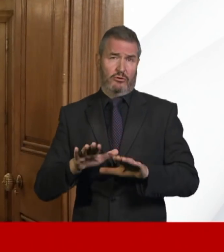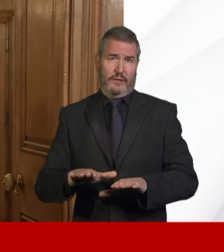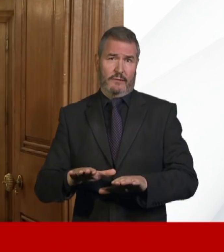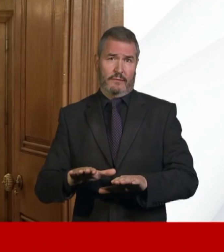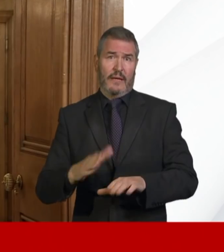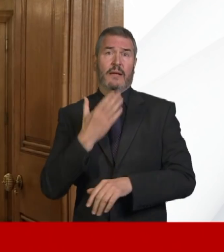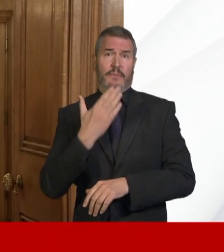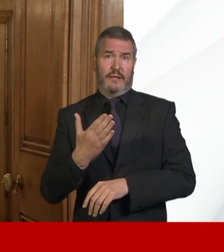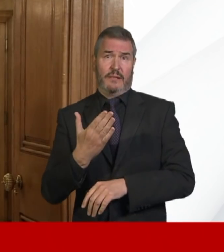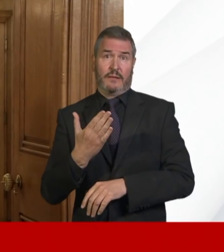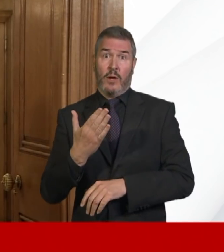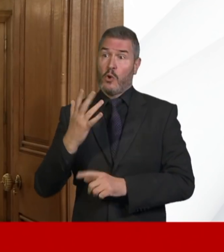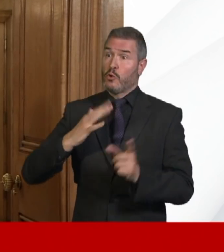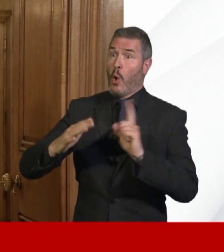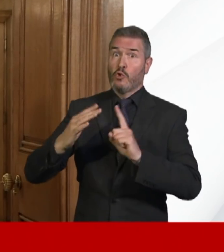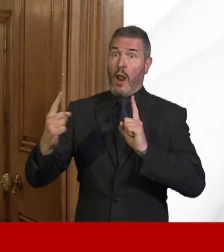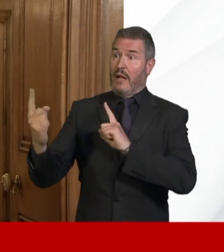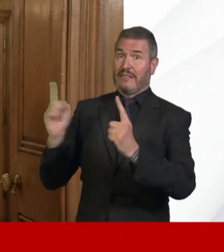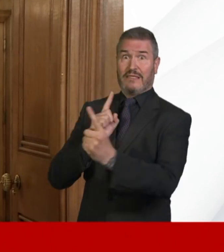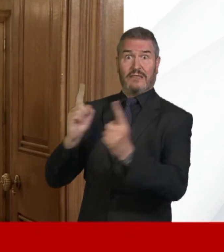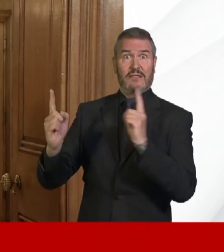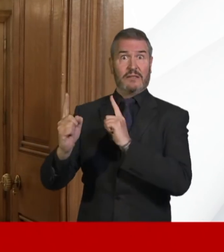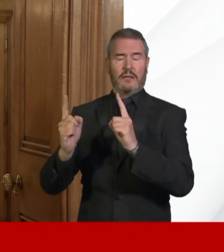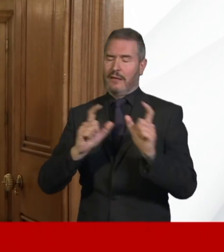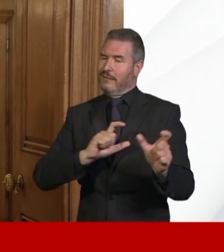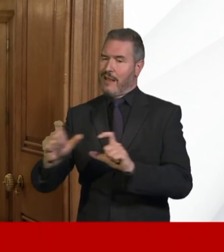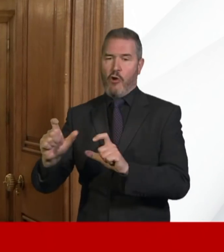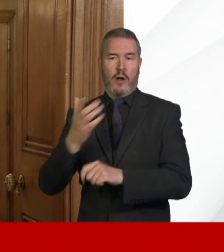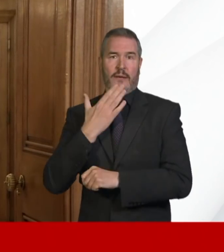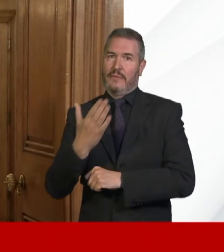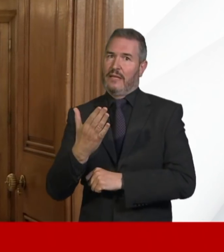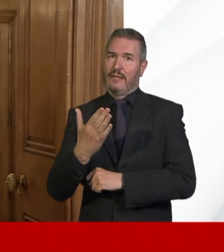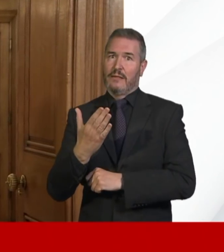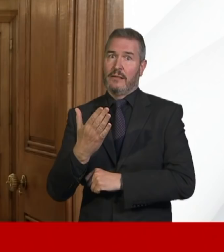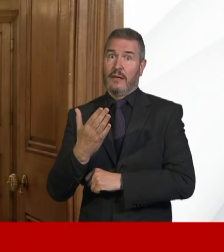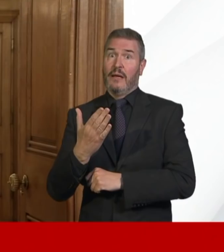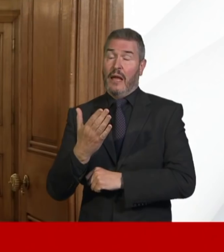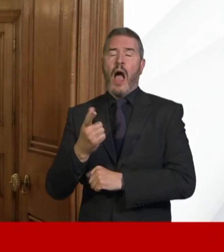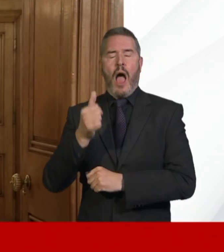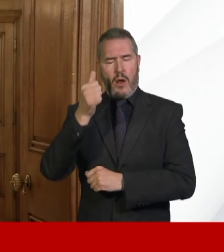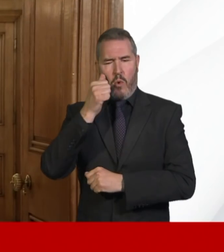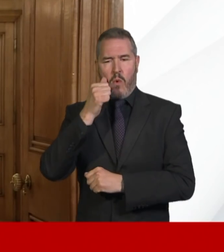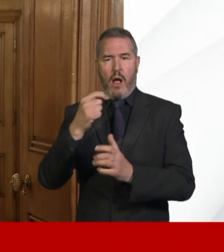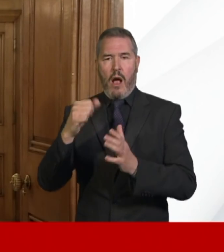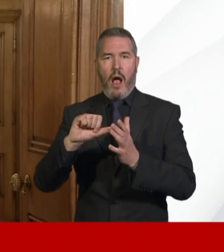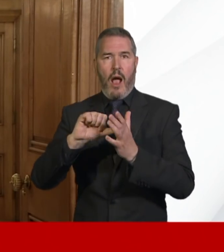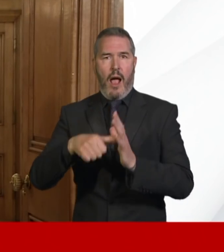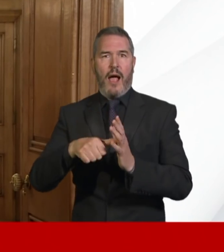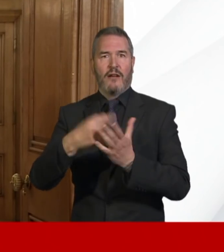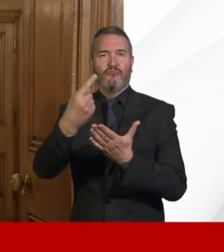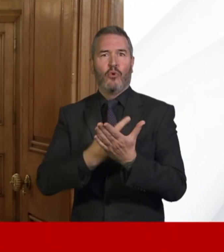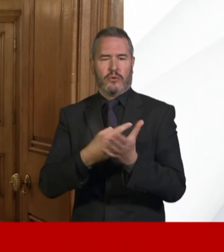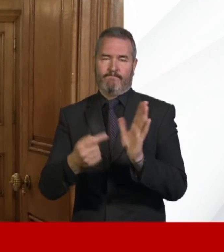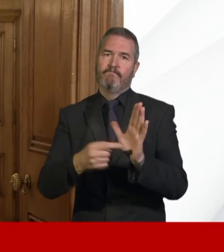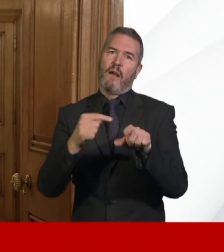to the social distancing measures that we've already announced. These are very significant moves, you know, unprecedented in our peacetime